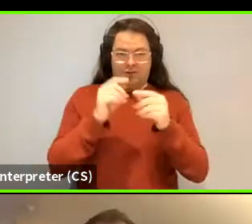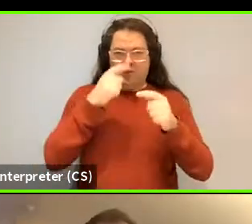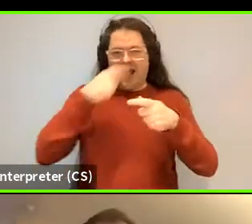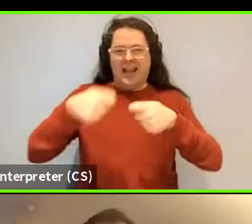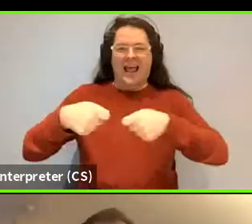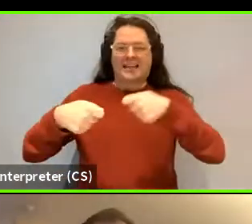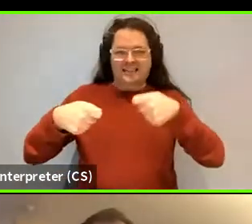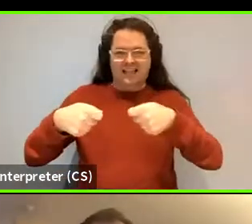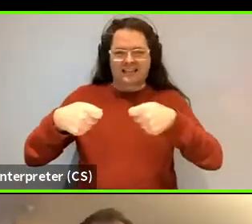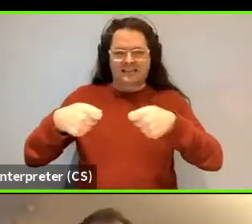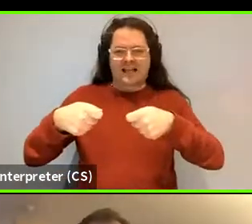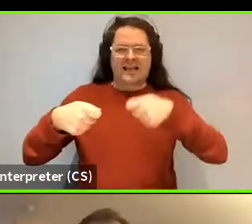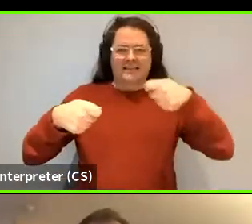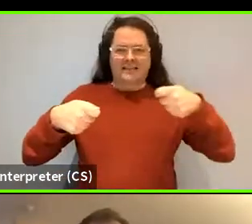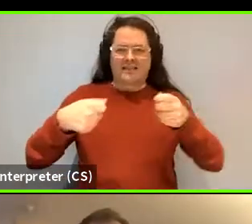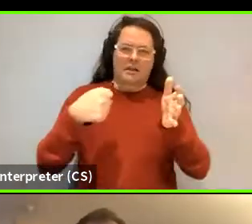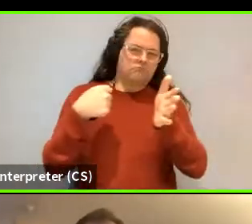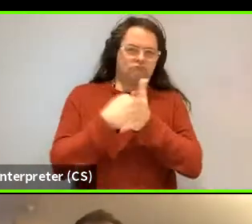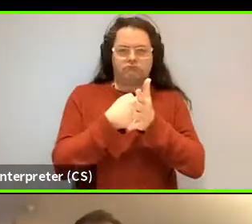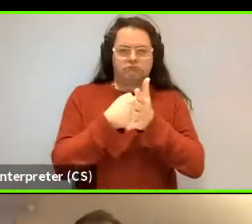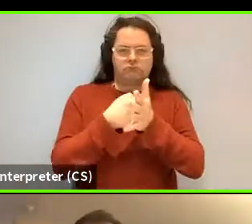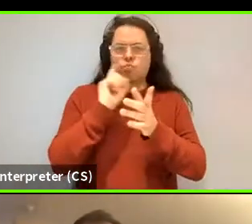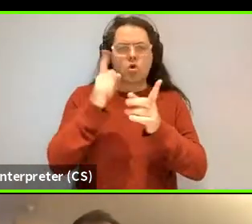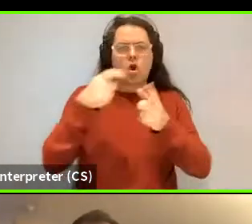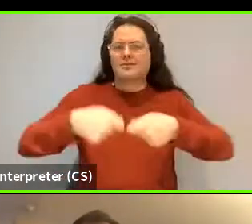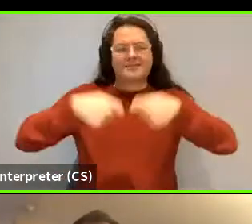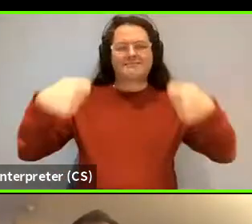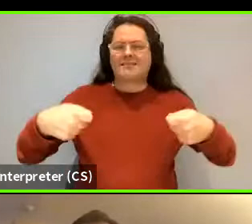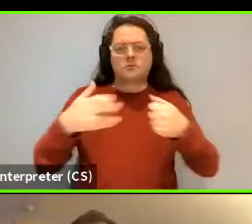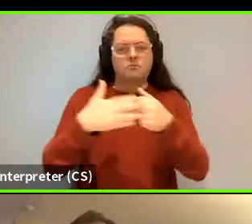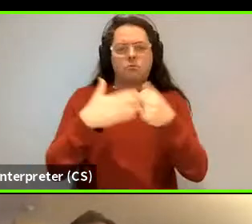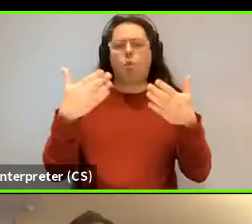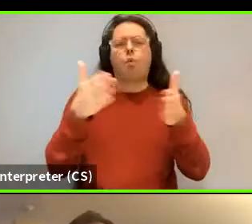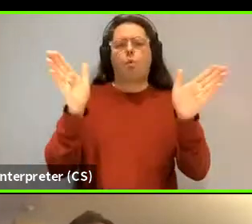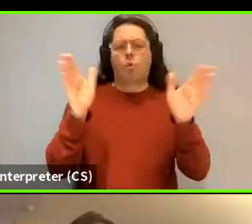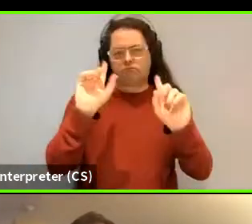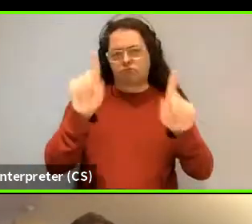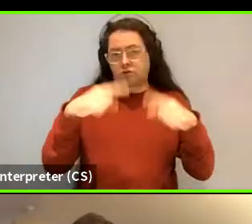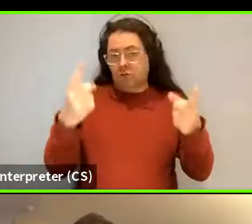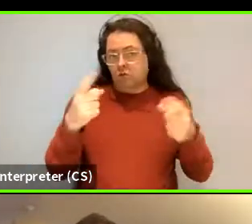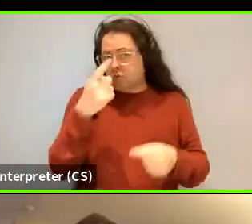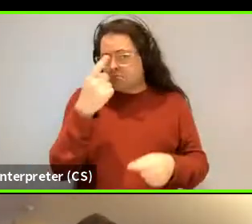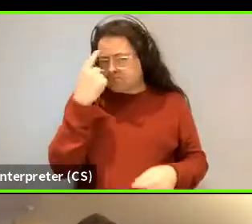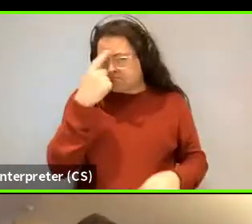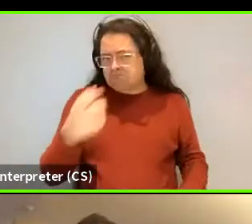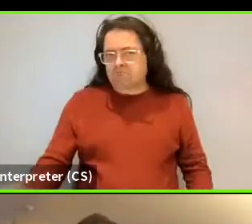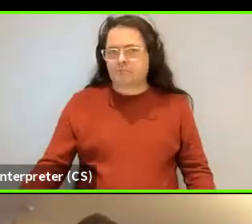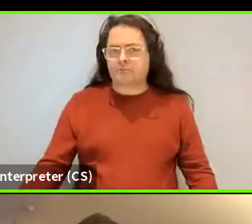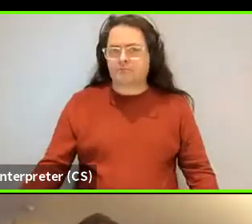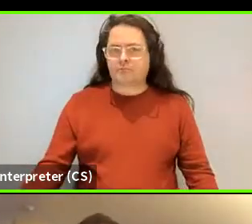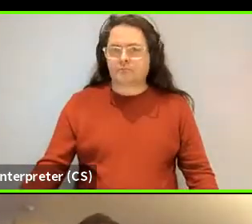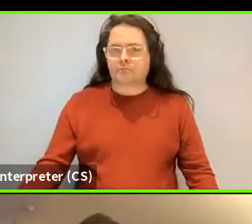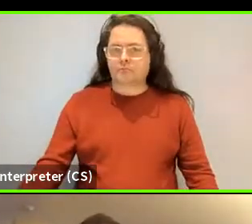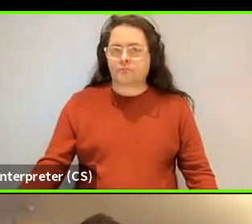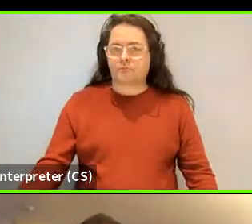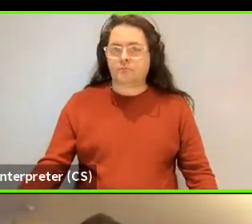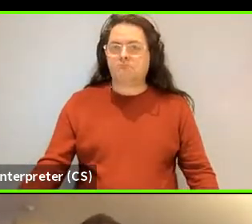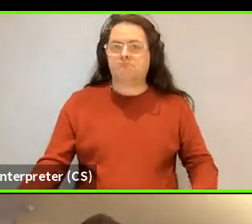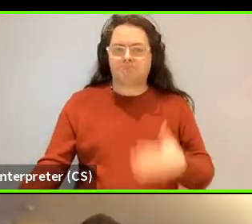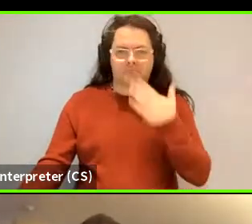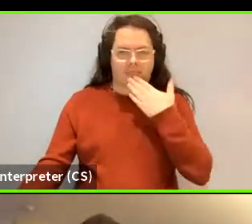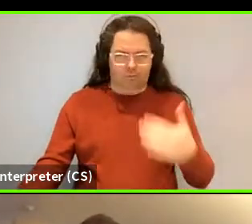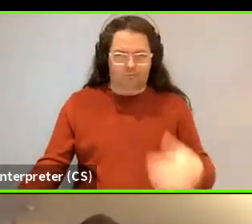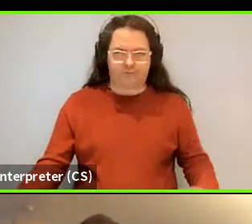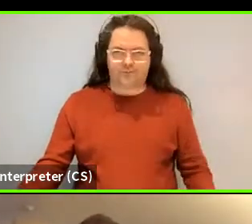To when you can't extend any further. And I was wondering if you could talk a little bit about that. Yeah, thank you. No, that's a, that's an excellent question. So